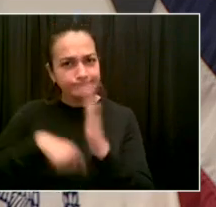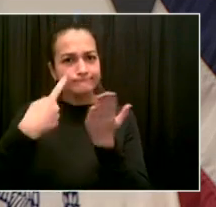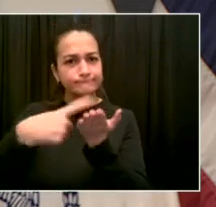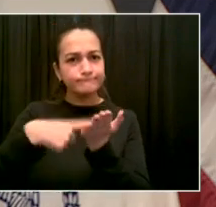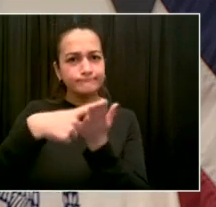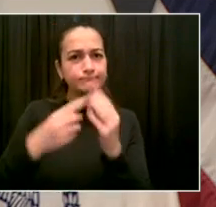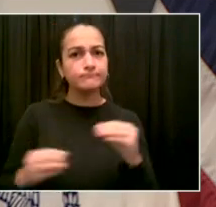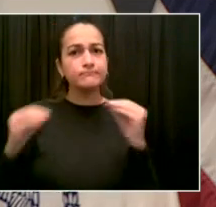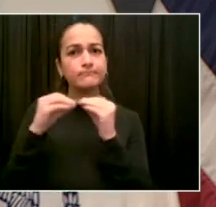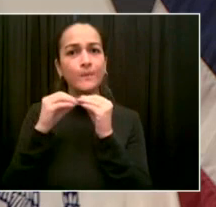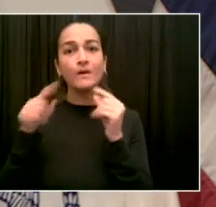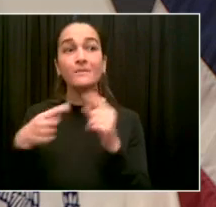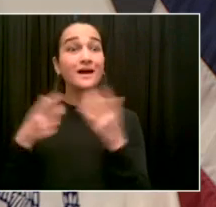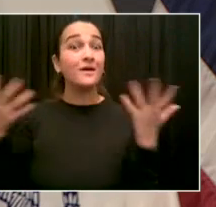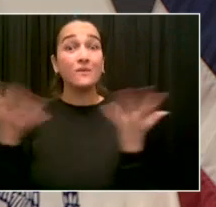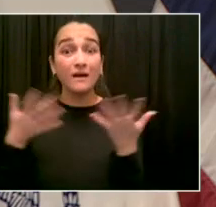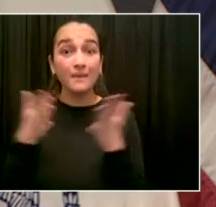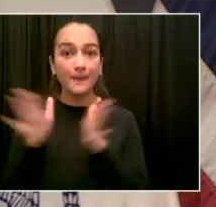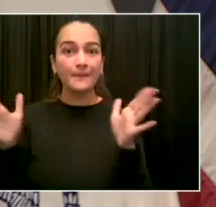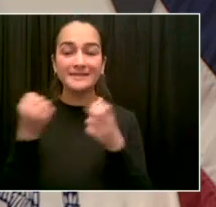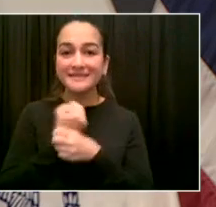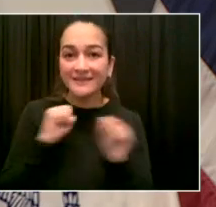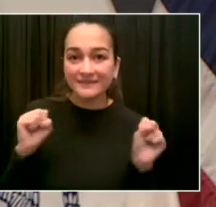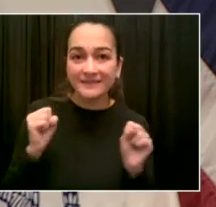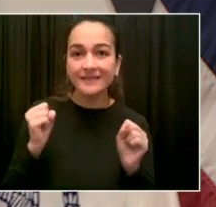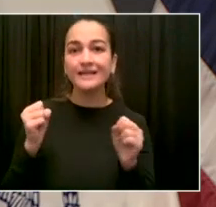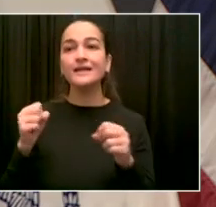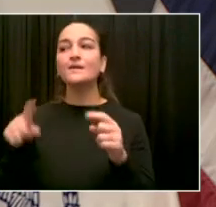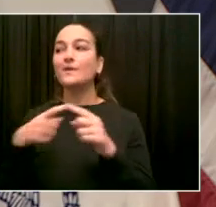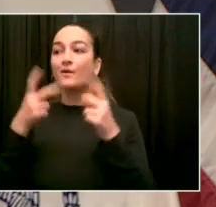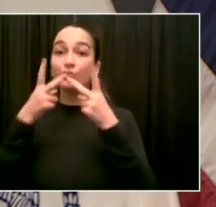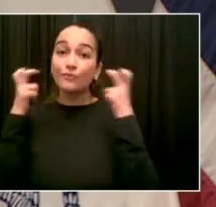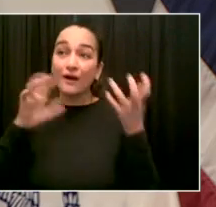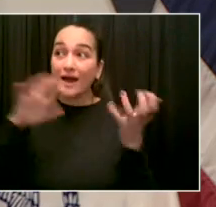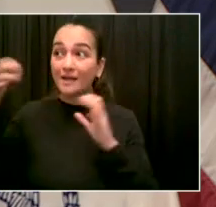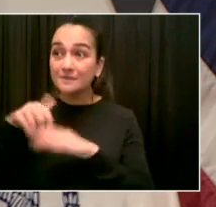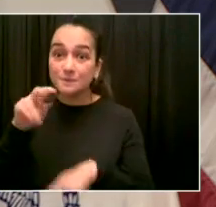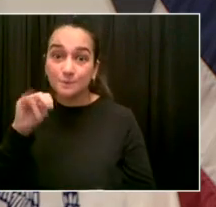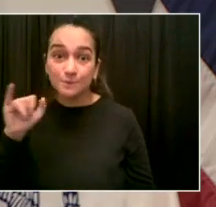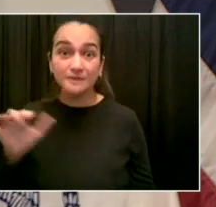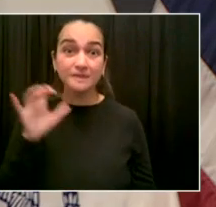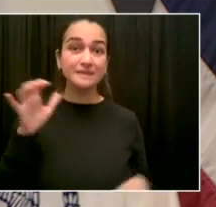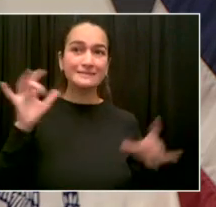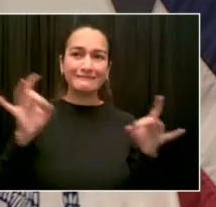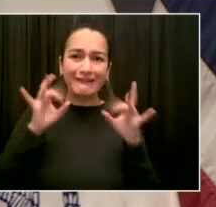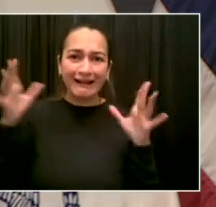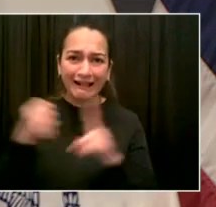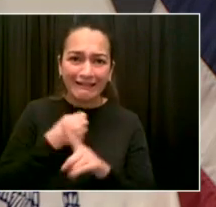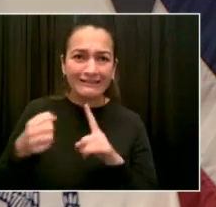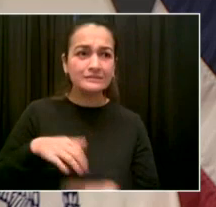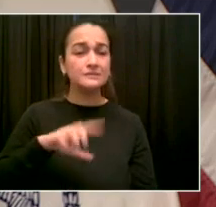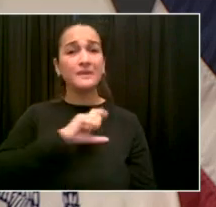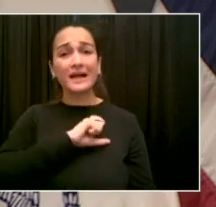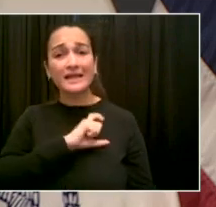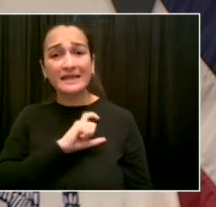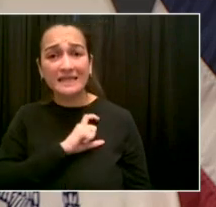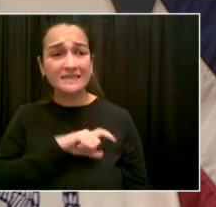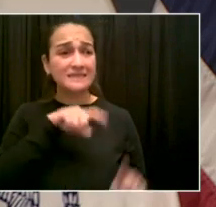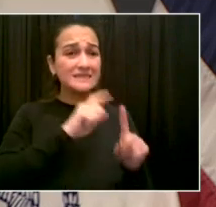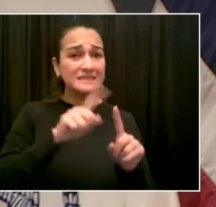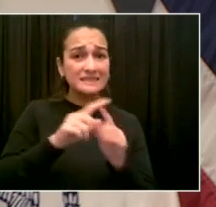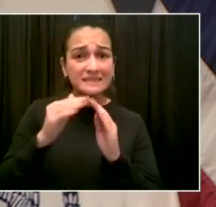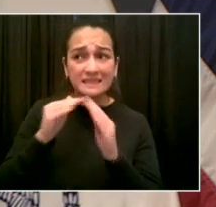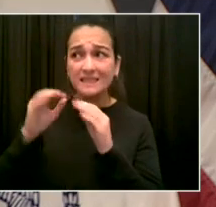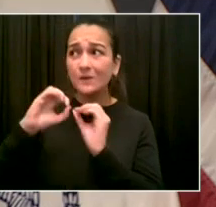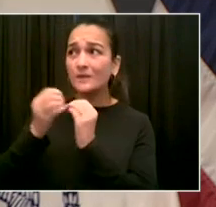violence, the amazing work of the NYPD and our community partners. But I want to show you just a quick slide that tells